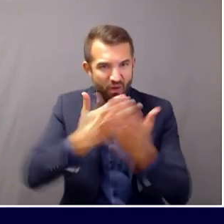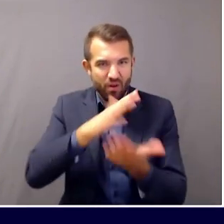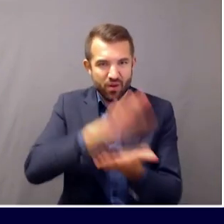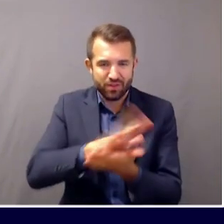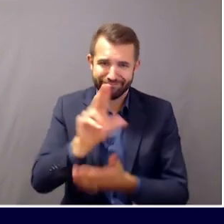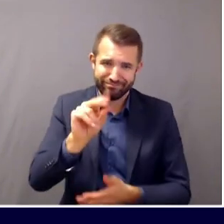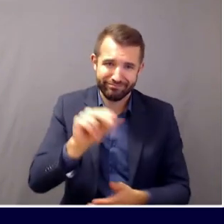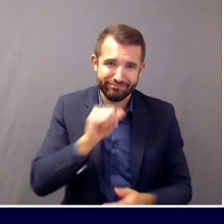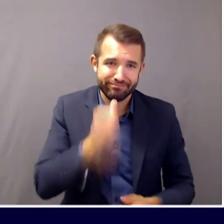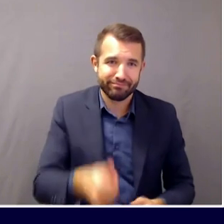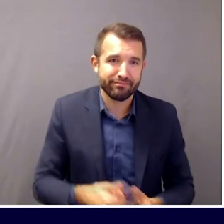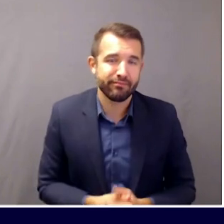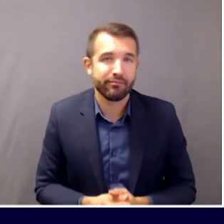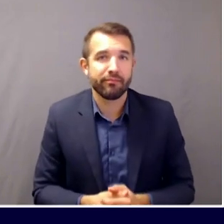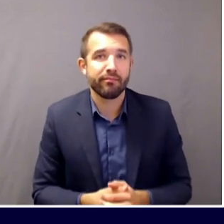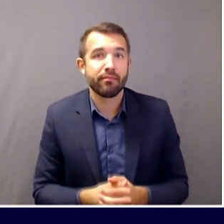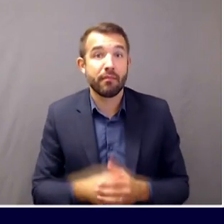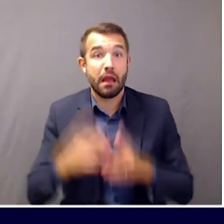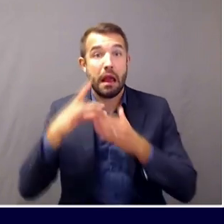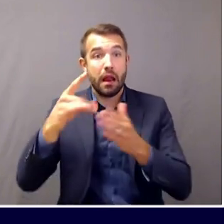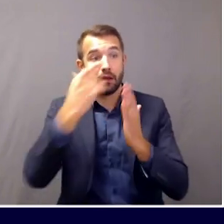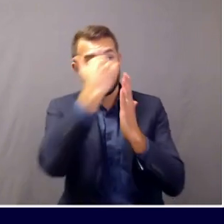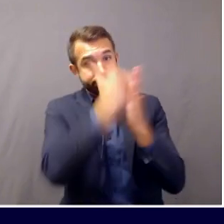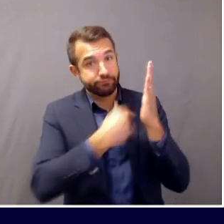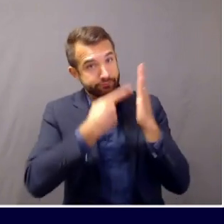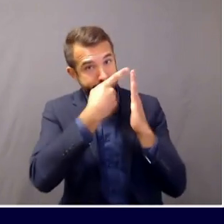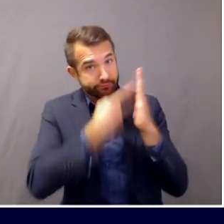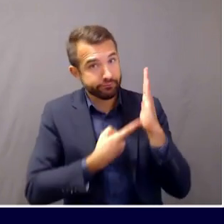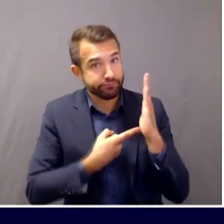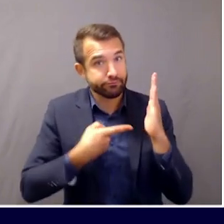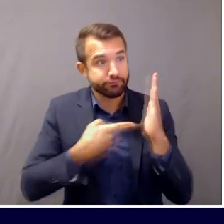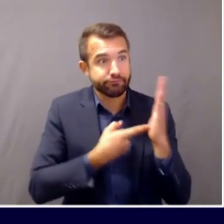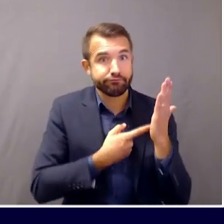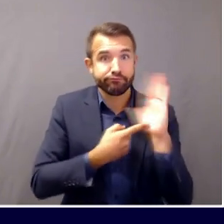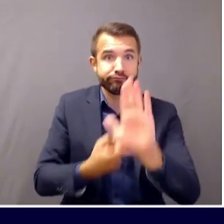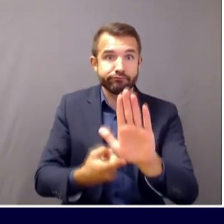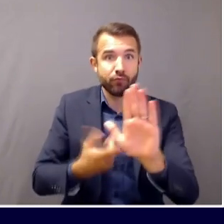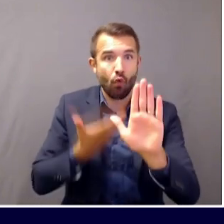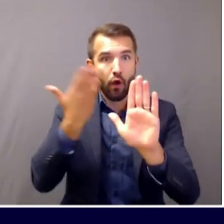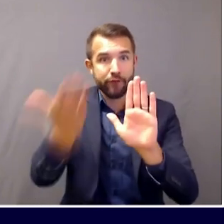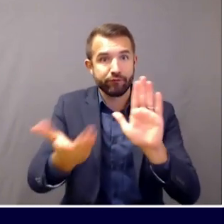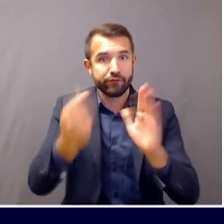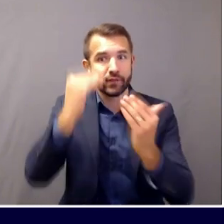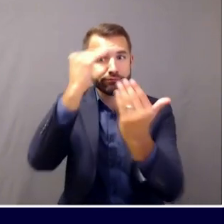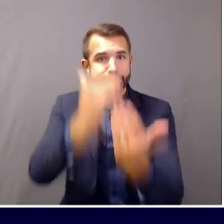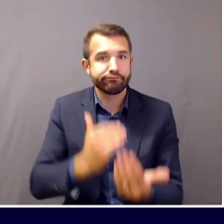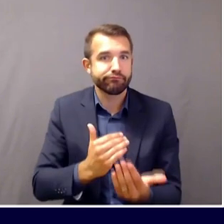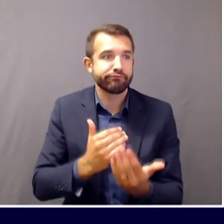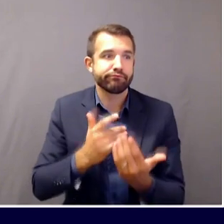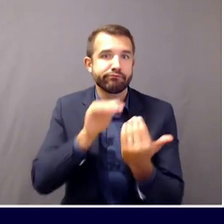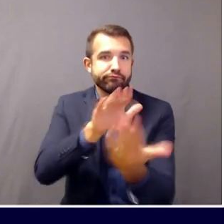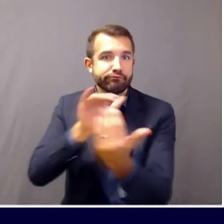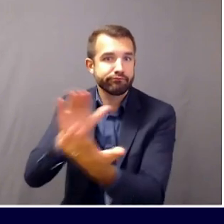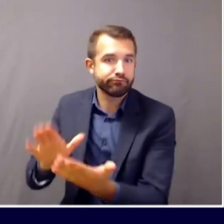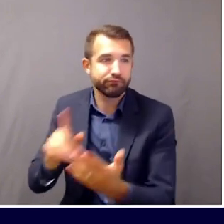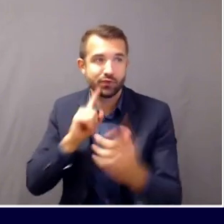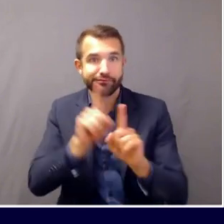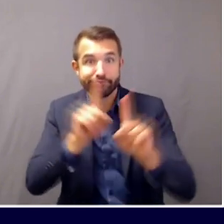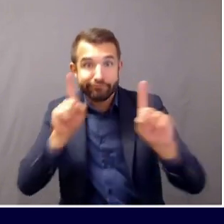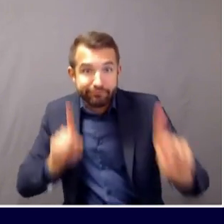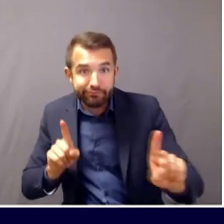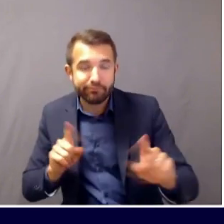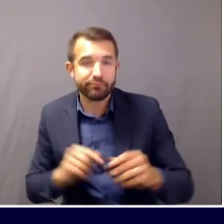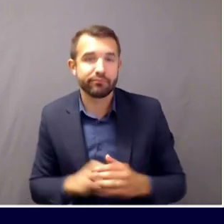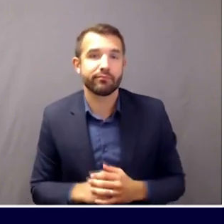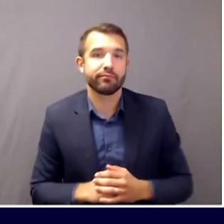recommend are other forms of distancing that may, in fact, serve a role that PPE doesn't. That is to say things